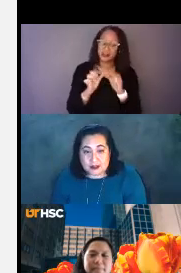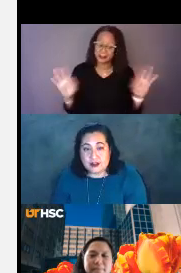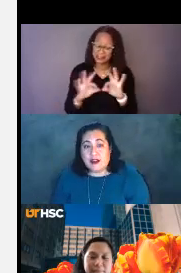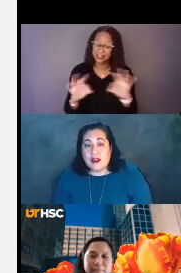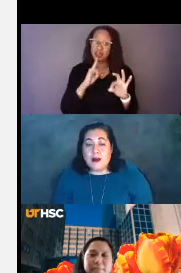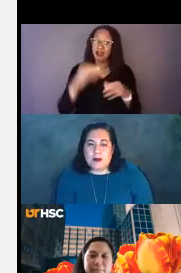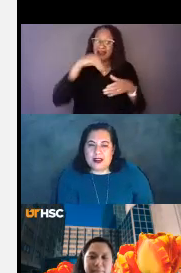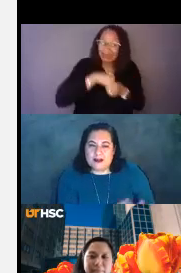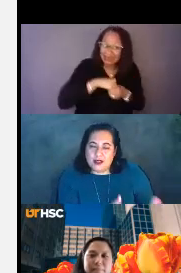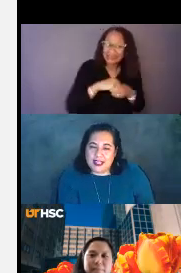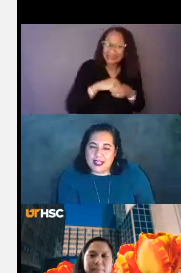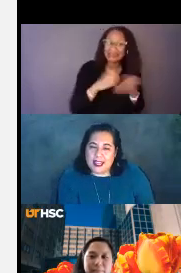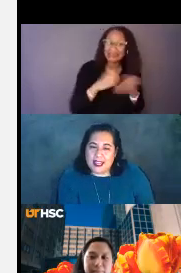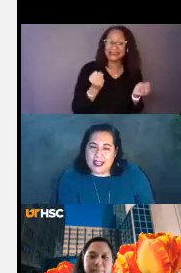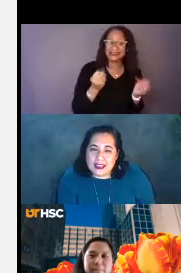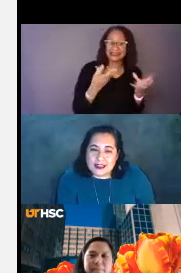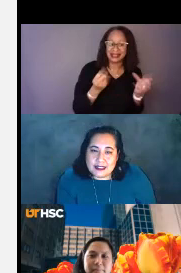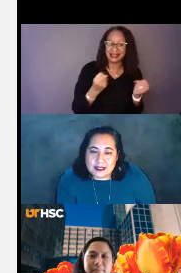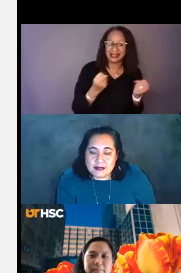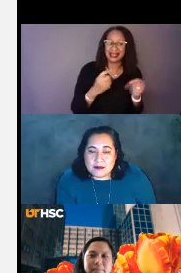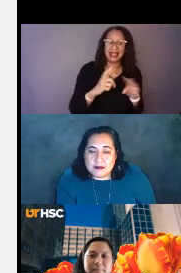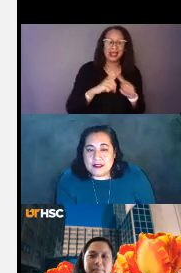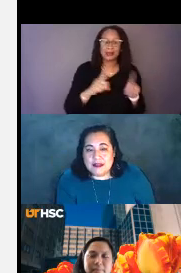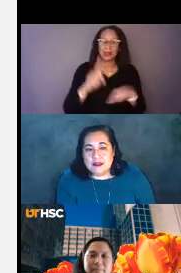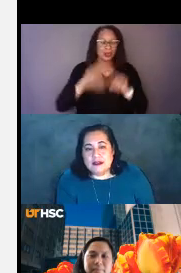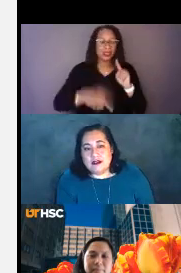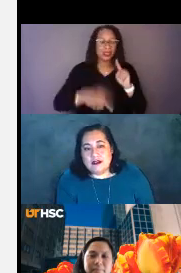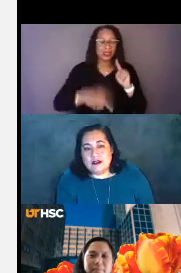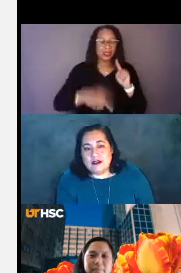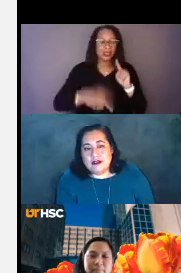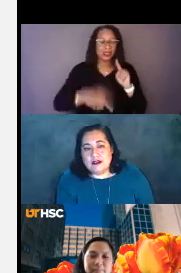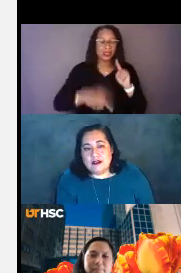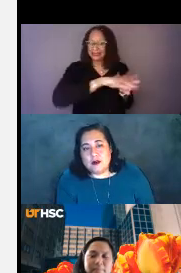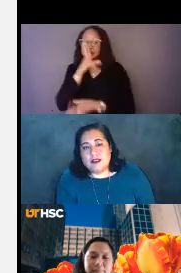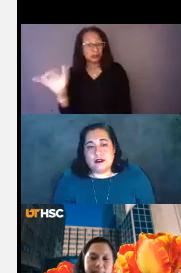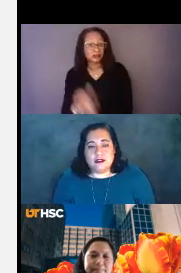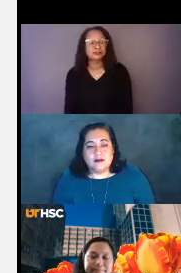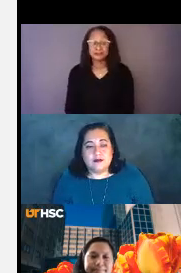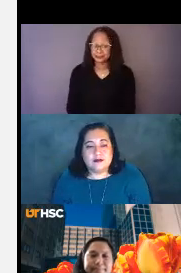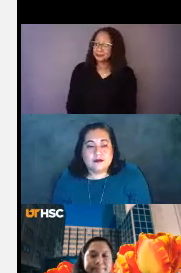language. But we cannot dismiss it in our spoken language.